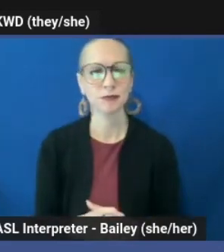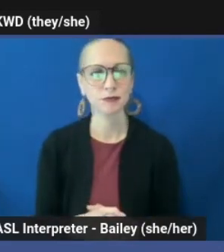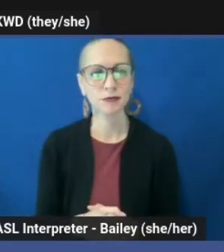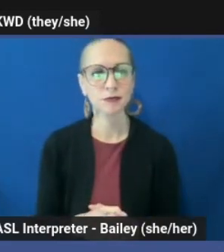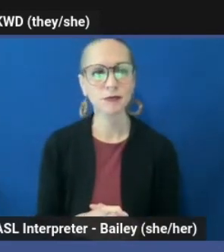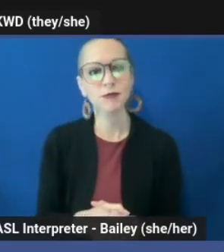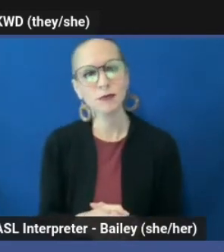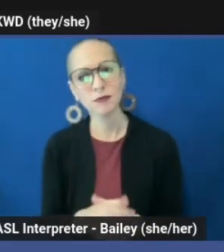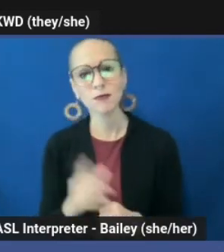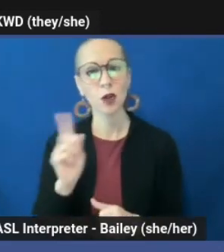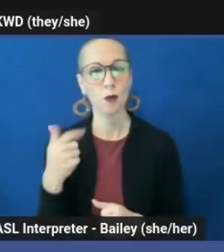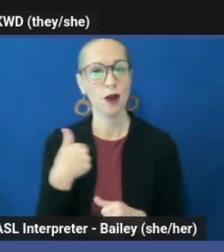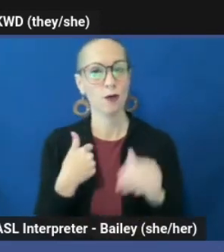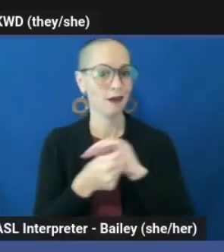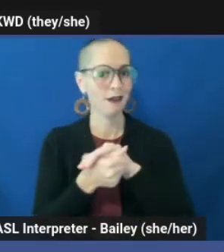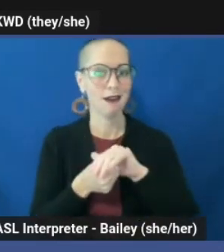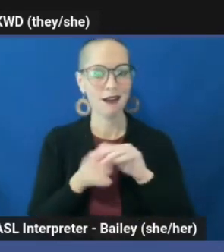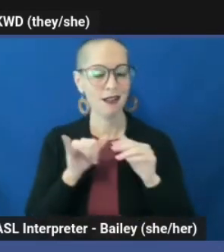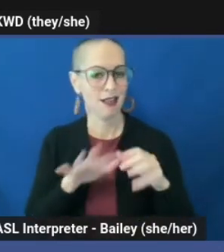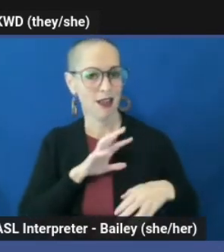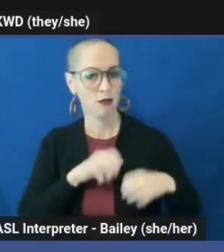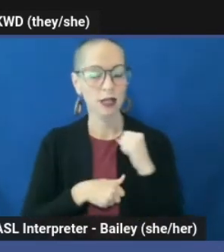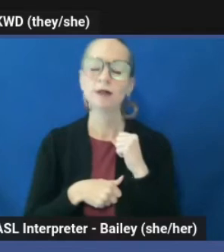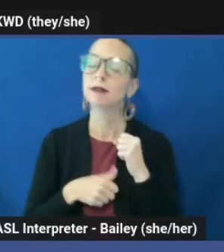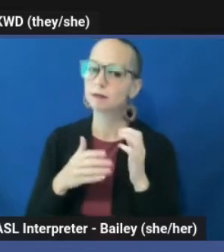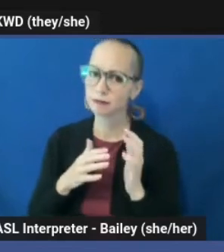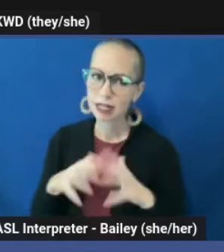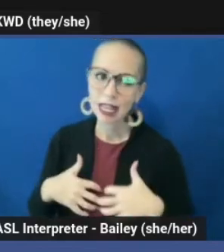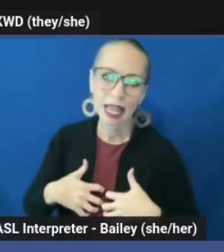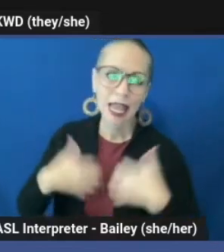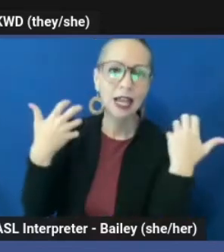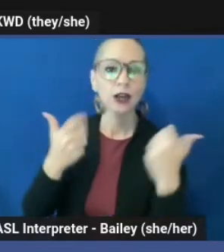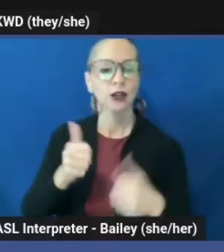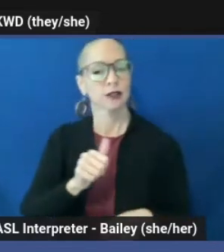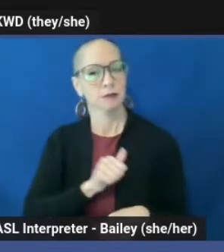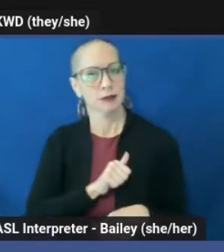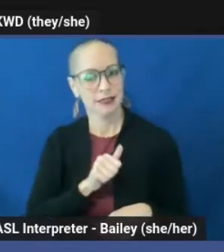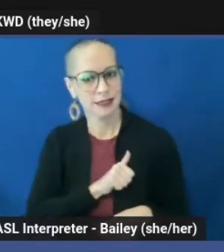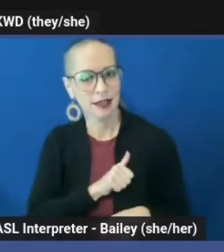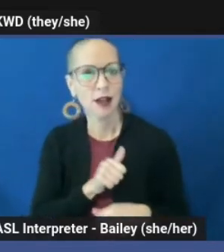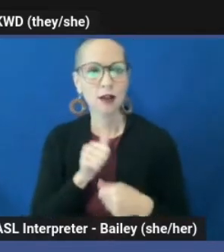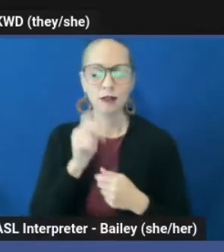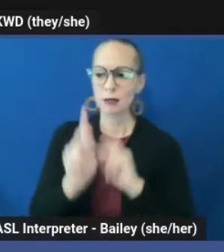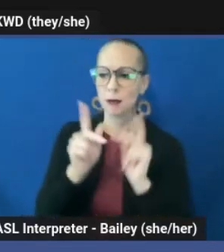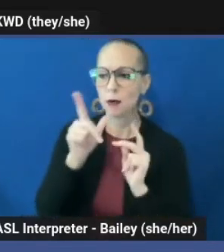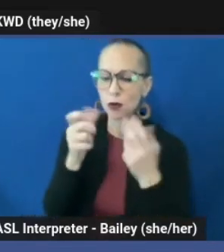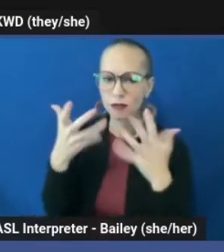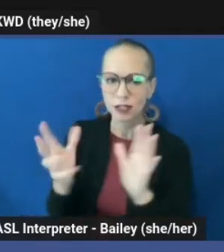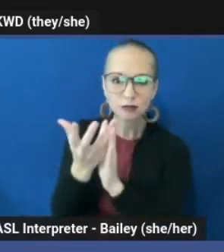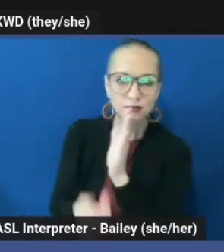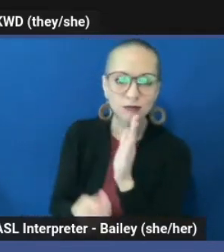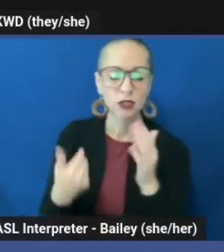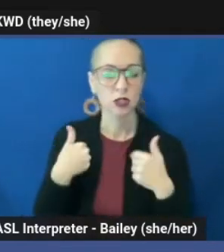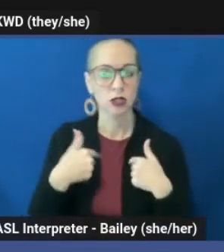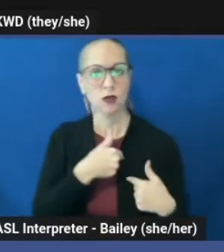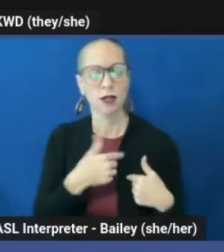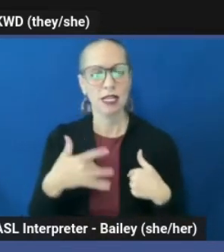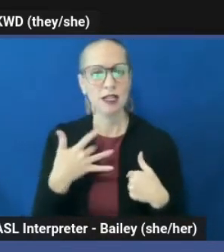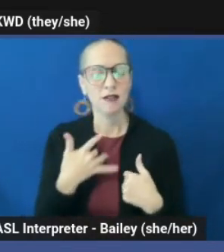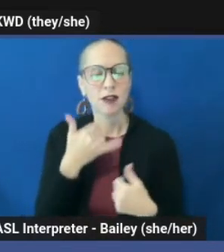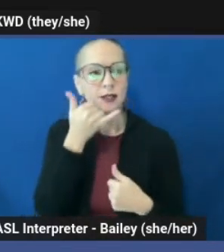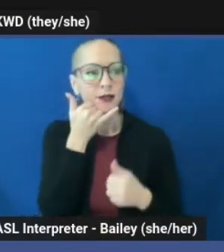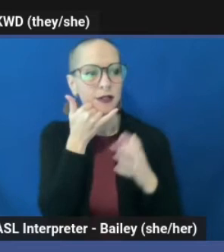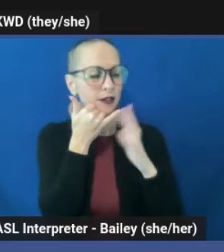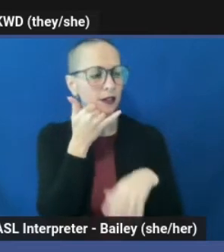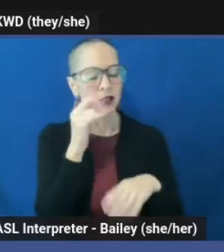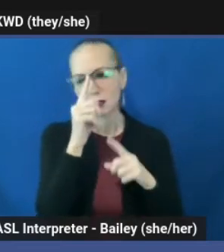Where do we hide grief? In anger at ourselves, at those who have passed, at strangers? Are we short circuiting on the phone with customer service